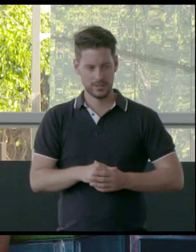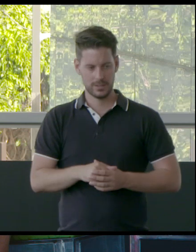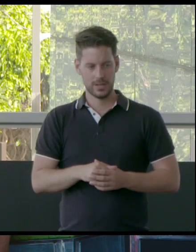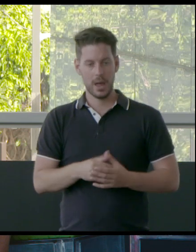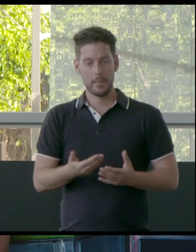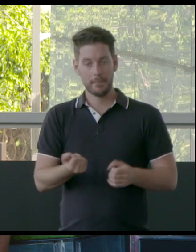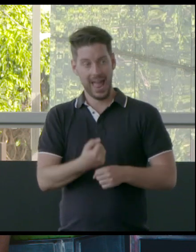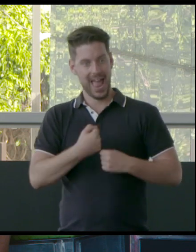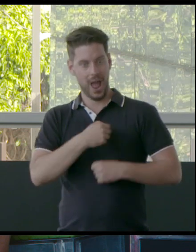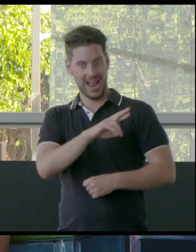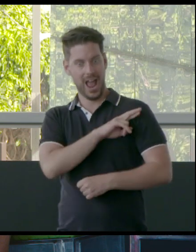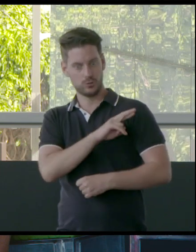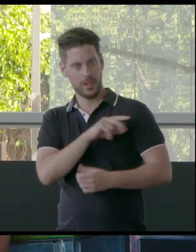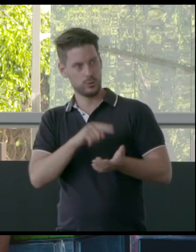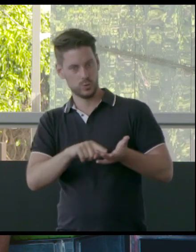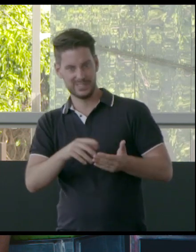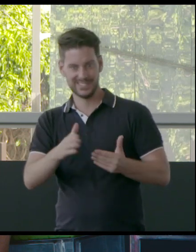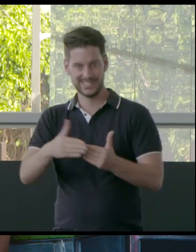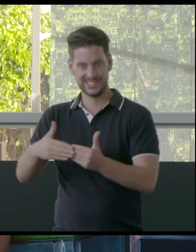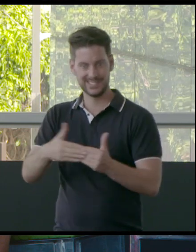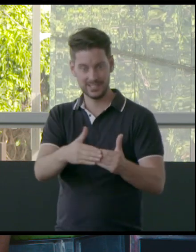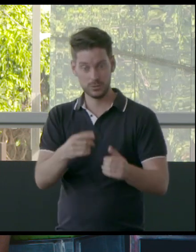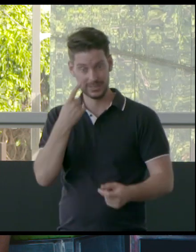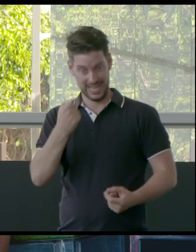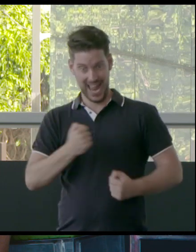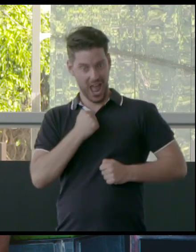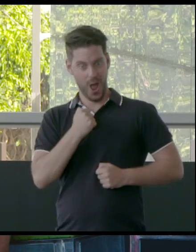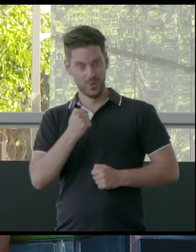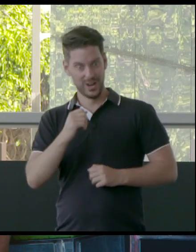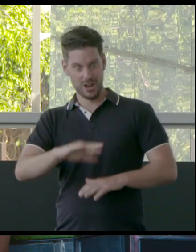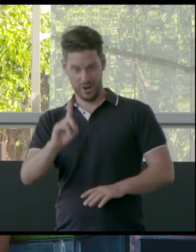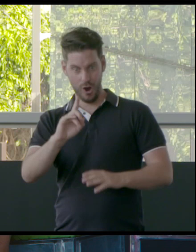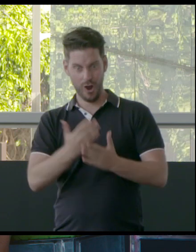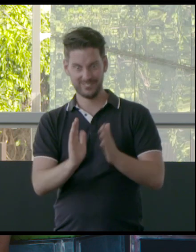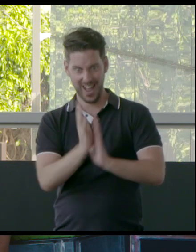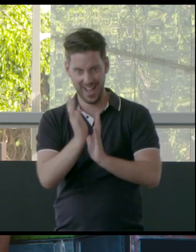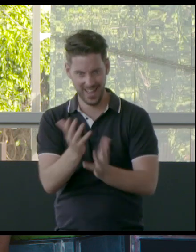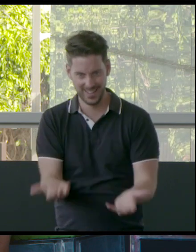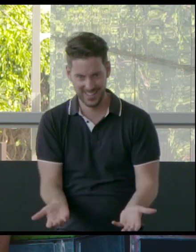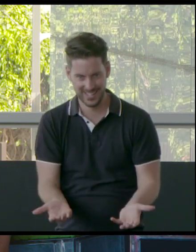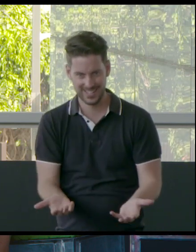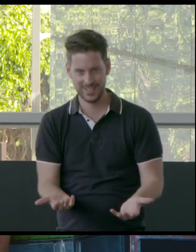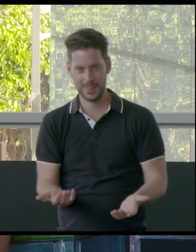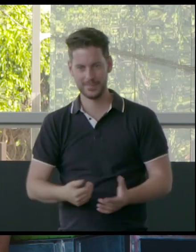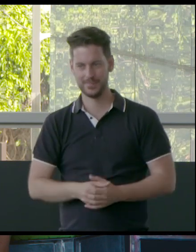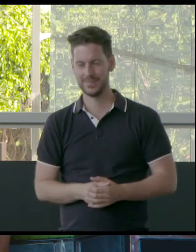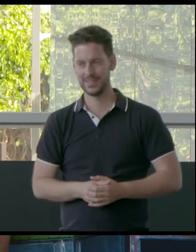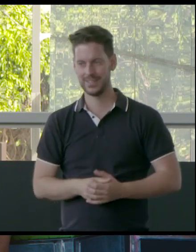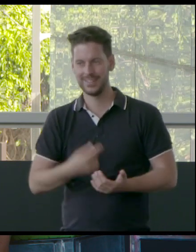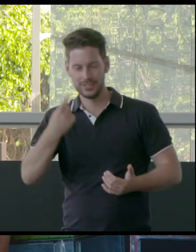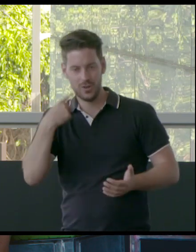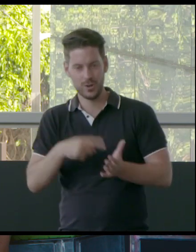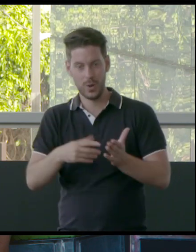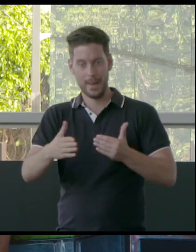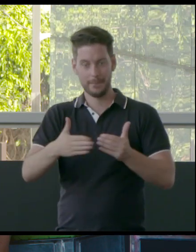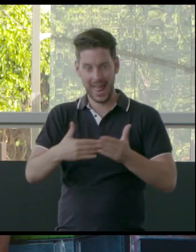it's on fire. I mean, it literally is... in itself, having to manage and deal